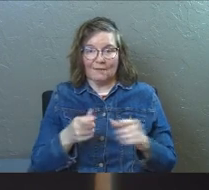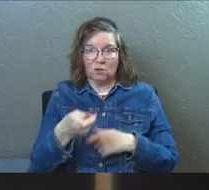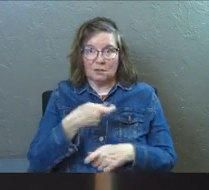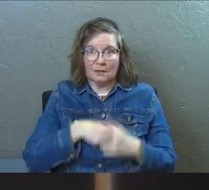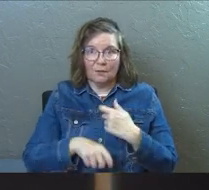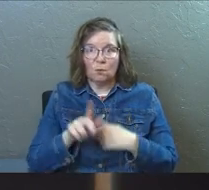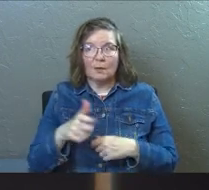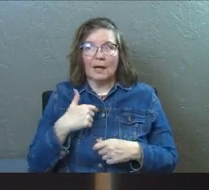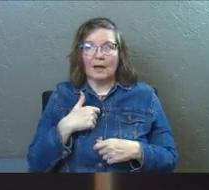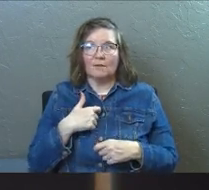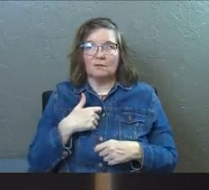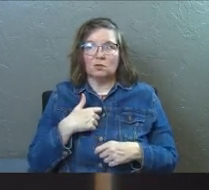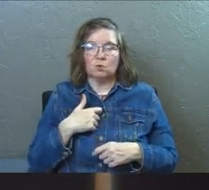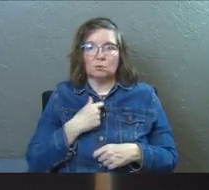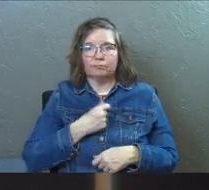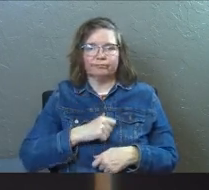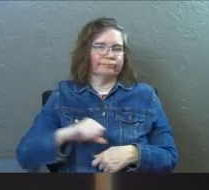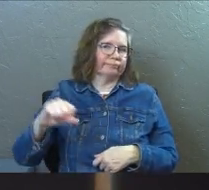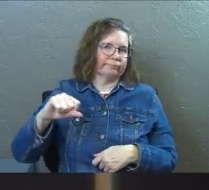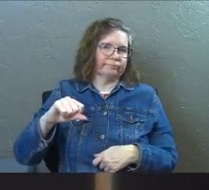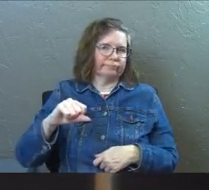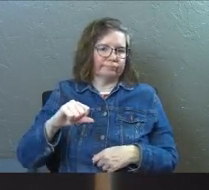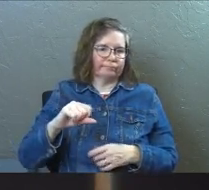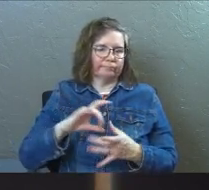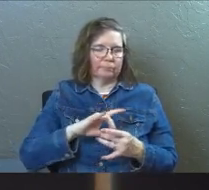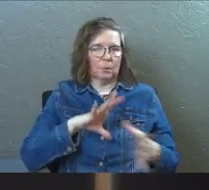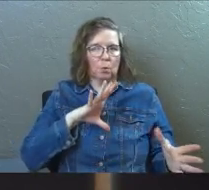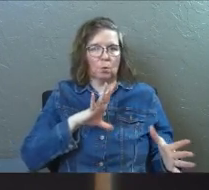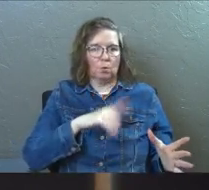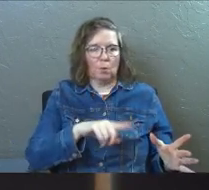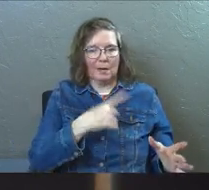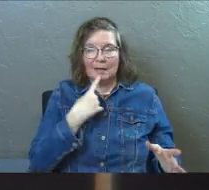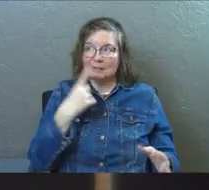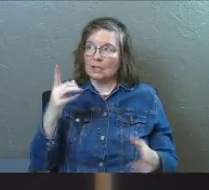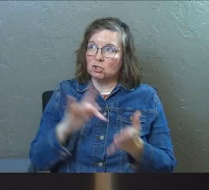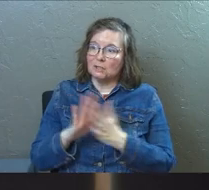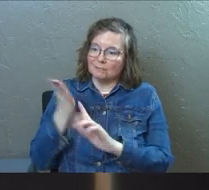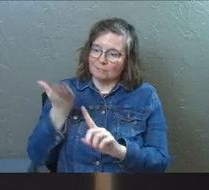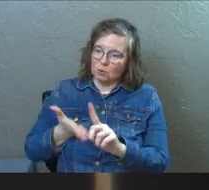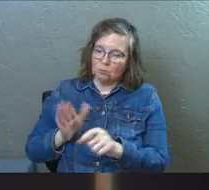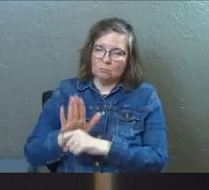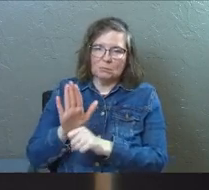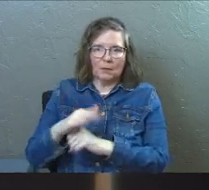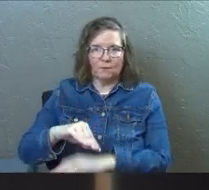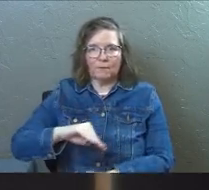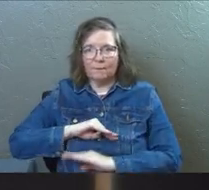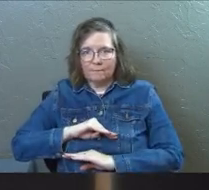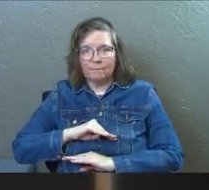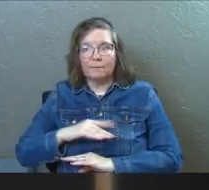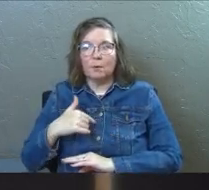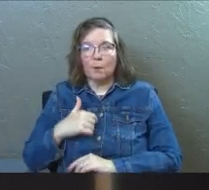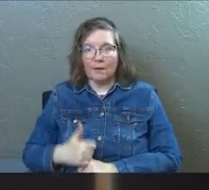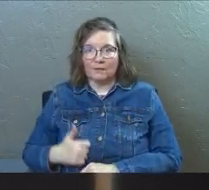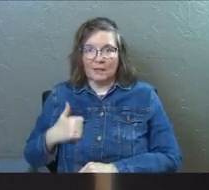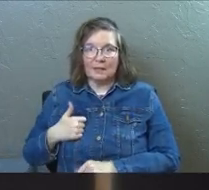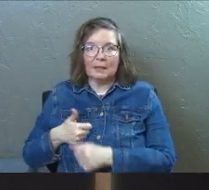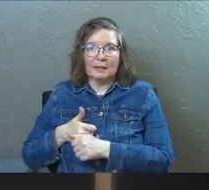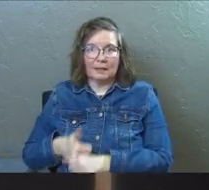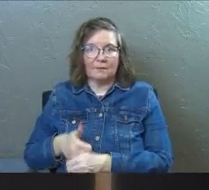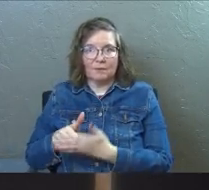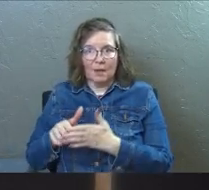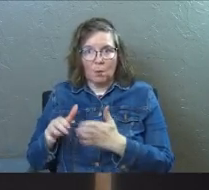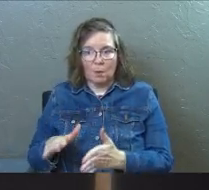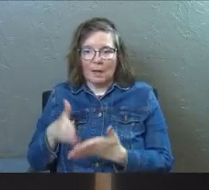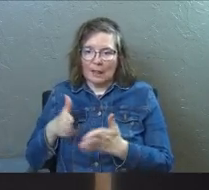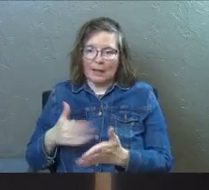substitutes and we have to renounce them. And we have to tell Jesus that he is enough for us. And we have to live that way and